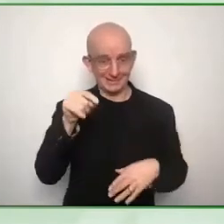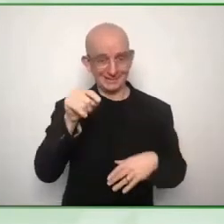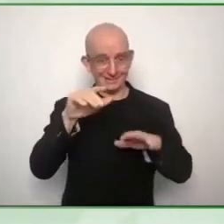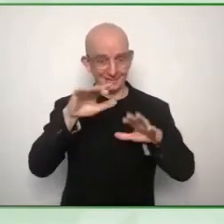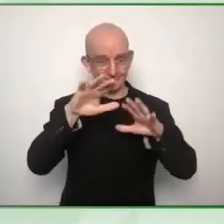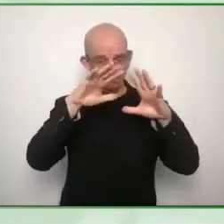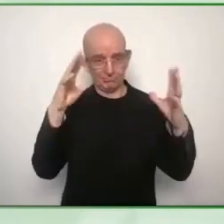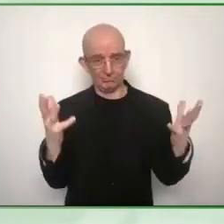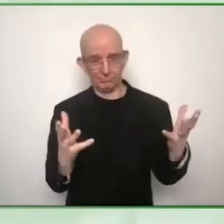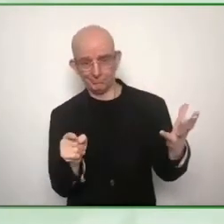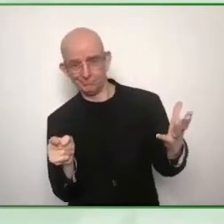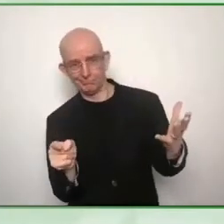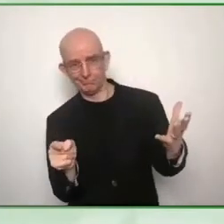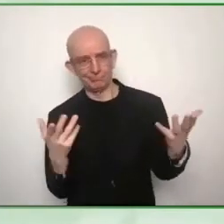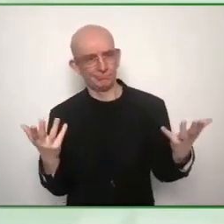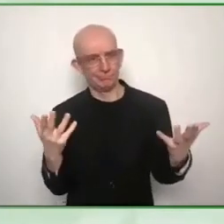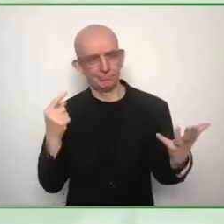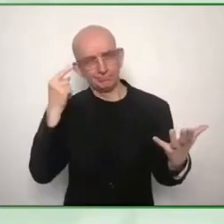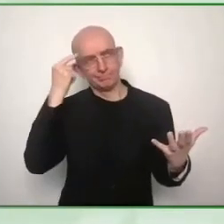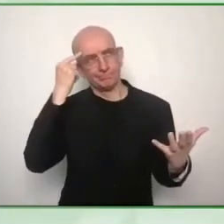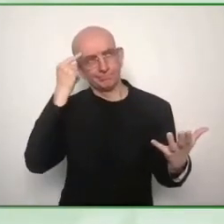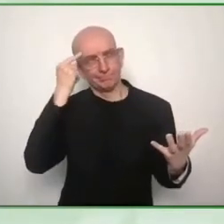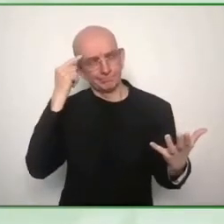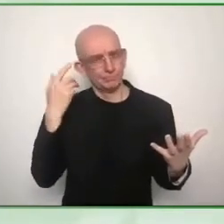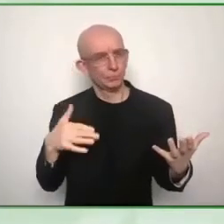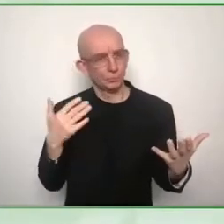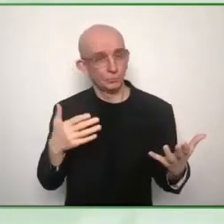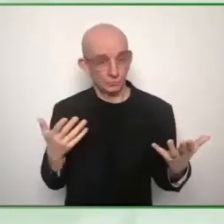was wondering if you could share some insights with our viewers